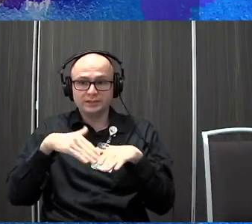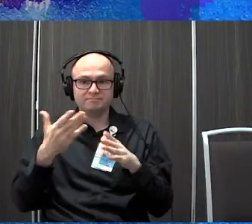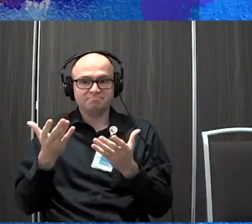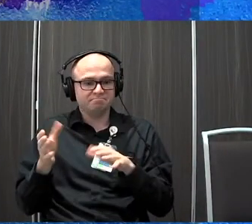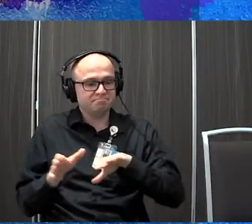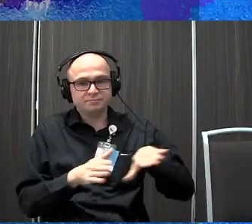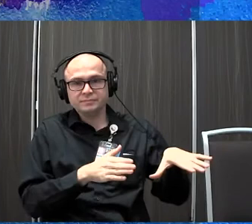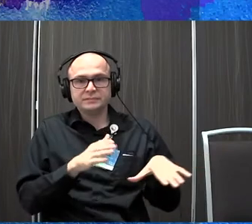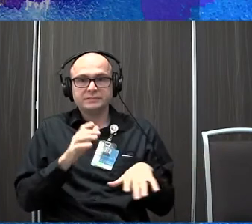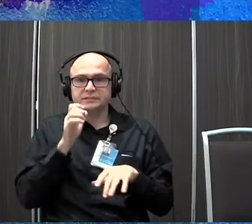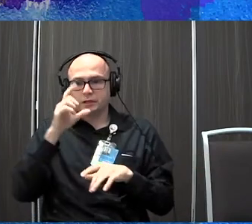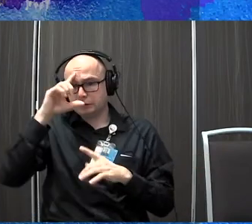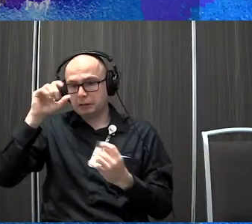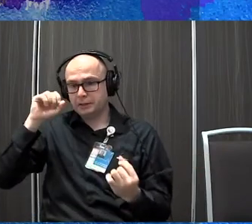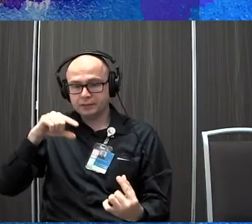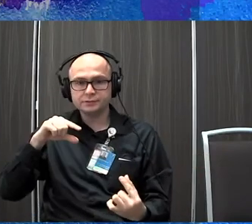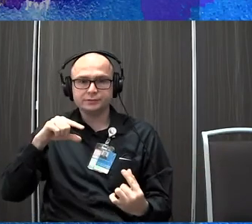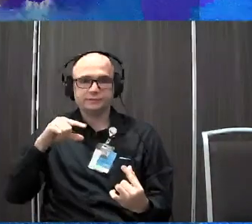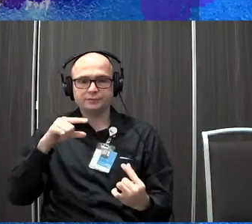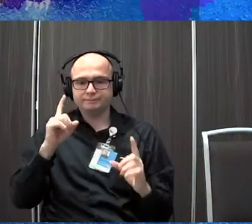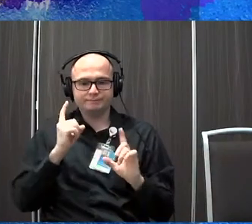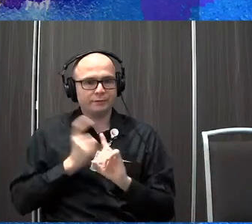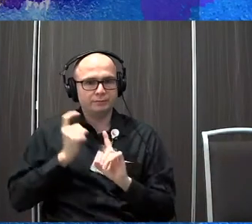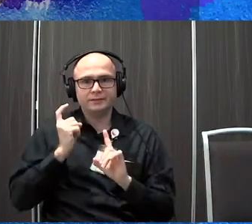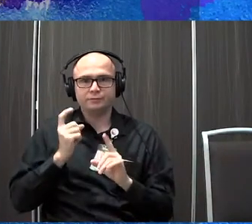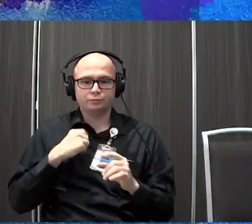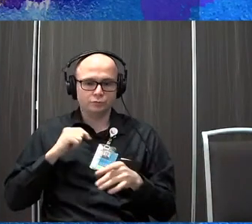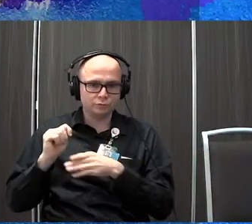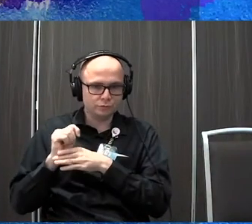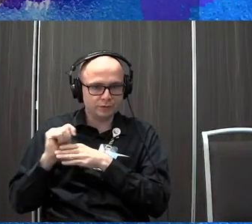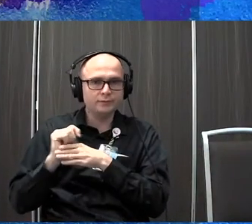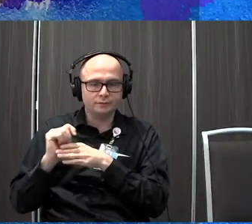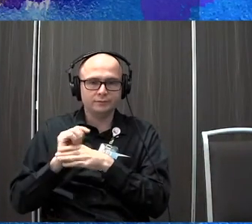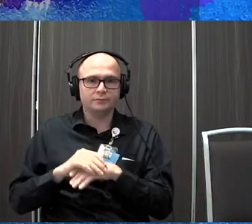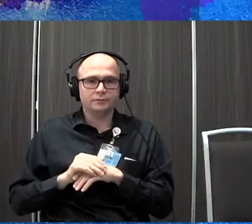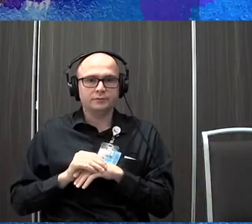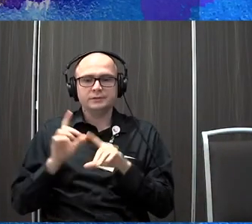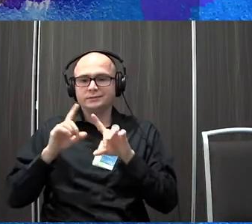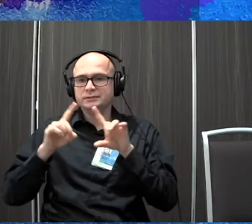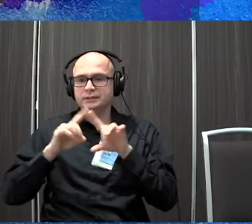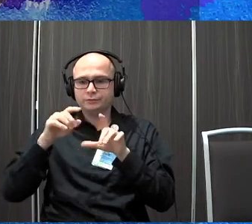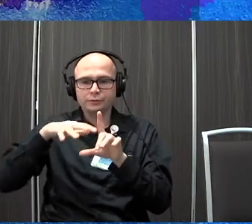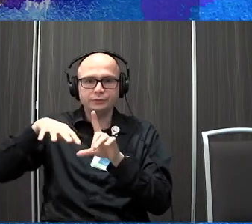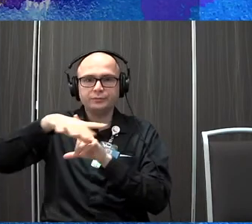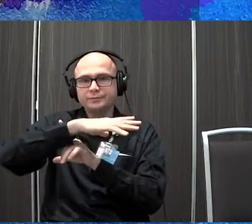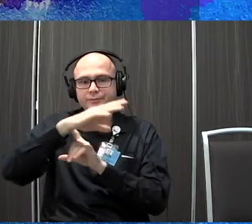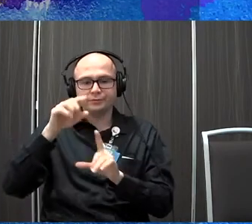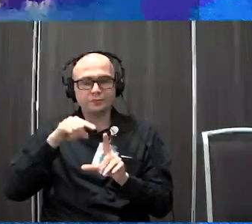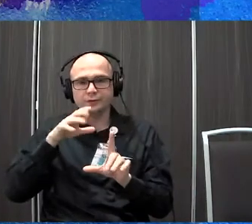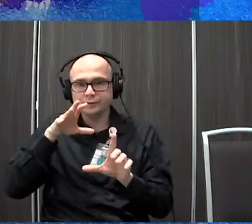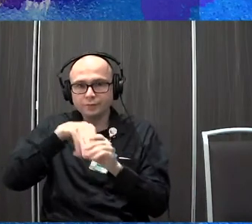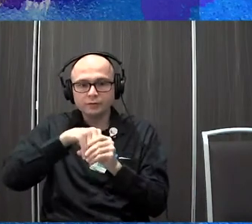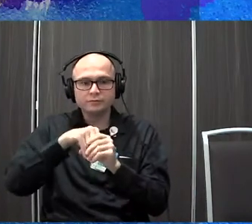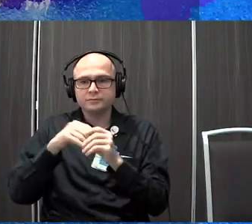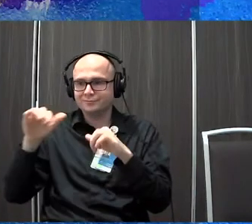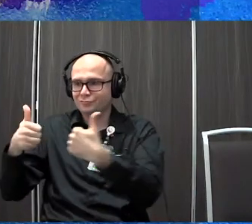not automatic and we have to train them, um, you know, it's, you know, we need take, um, the different environments that the children are in and challenge them